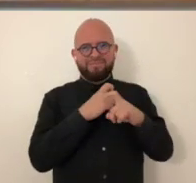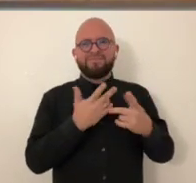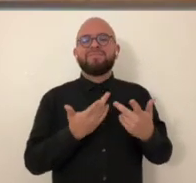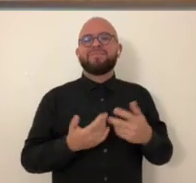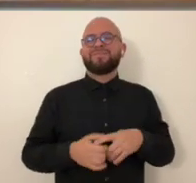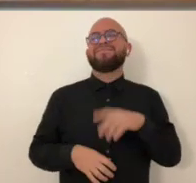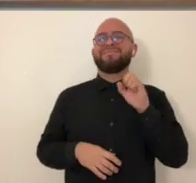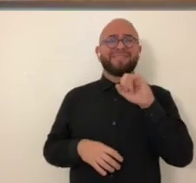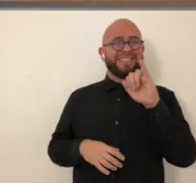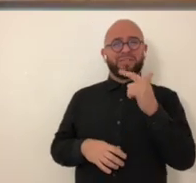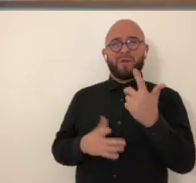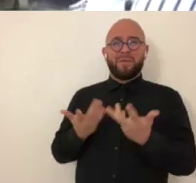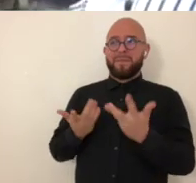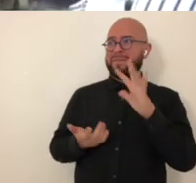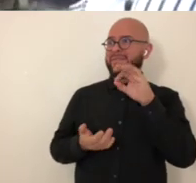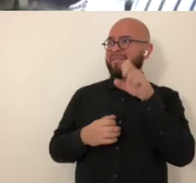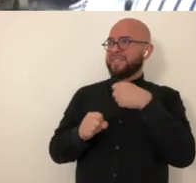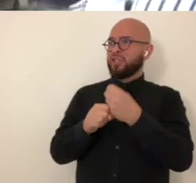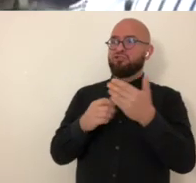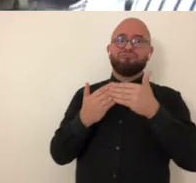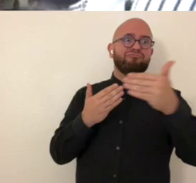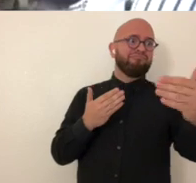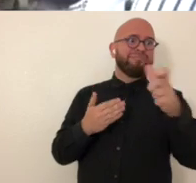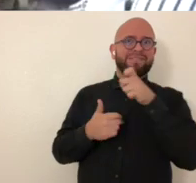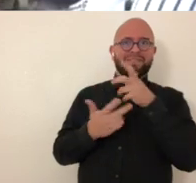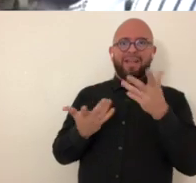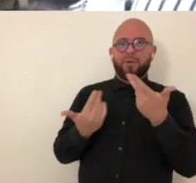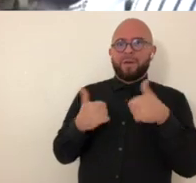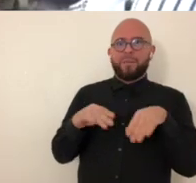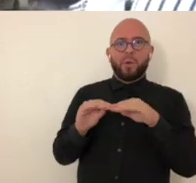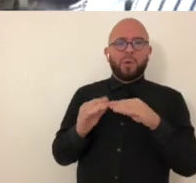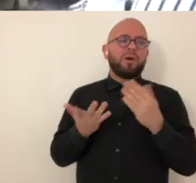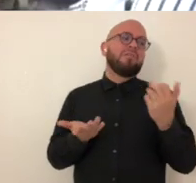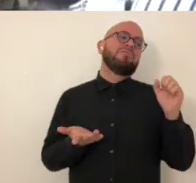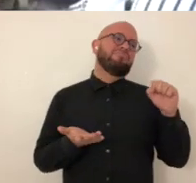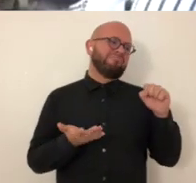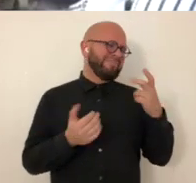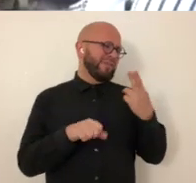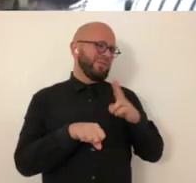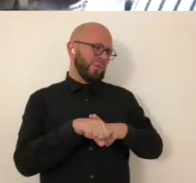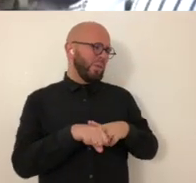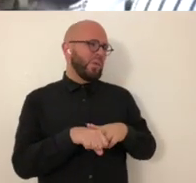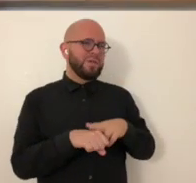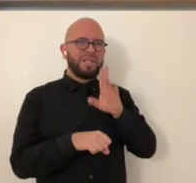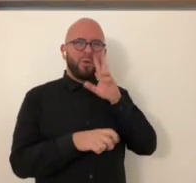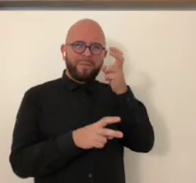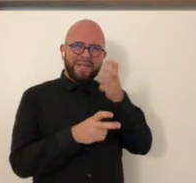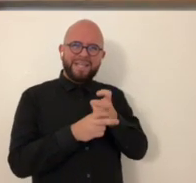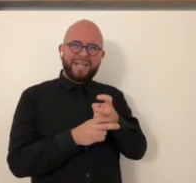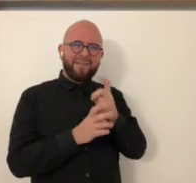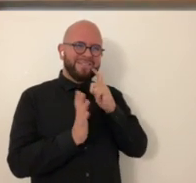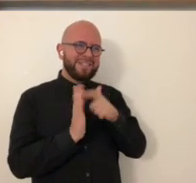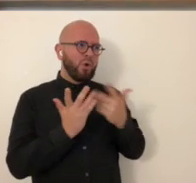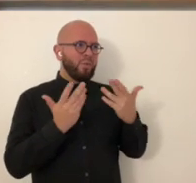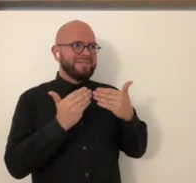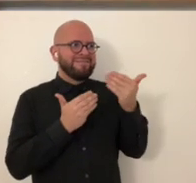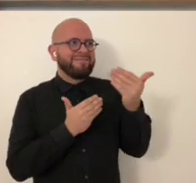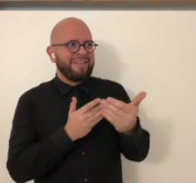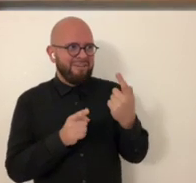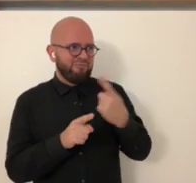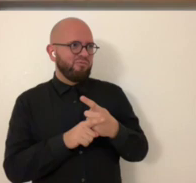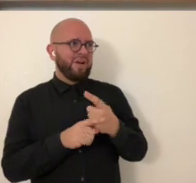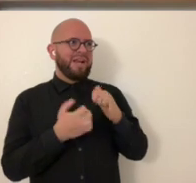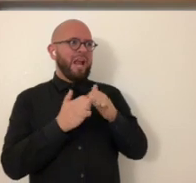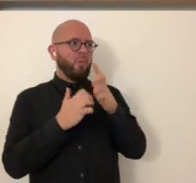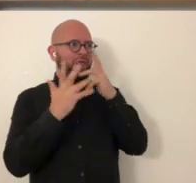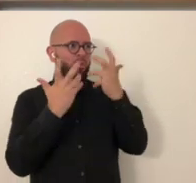going to be more difficult i mean even even even stuff like instagram in 50 years it might not be around like yeah easily it's going to